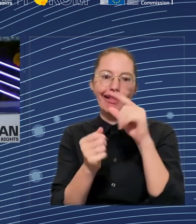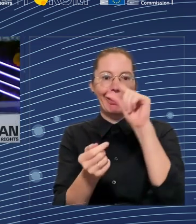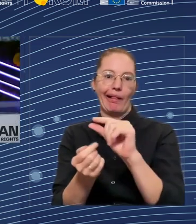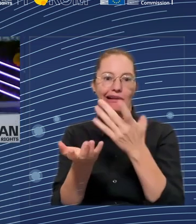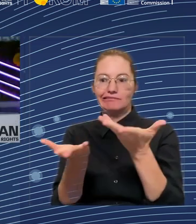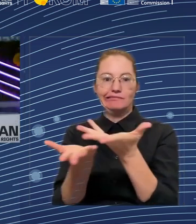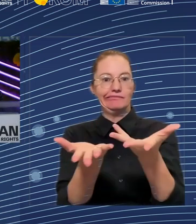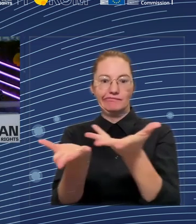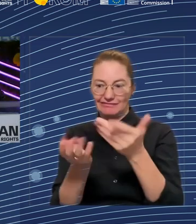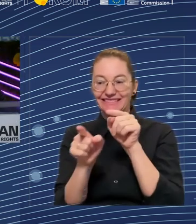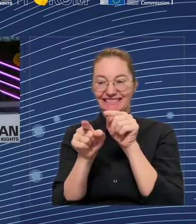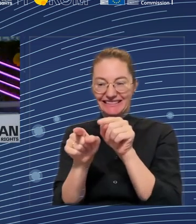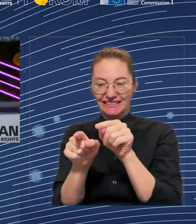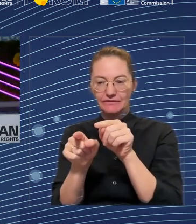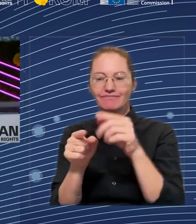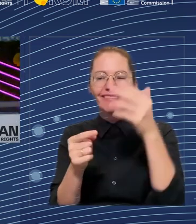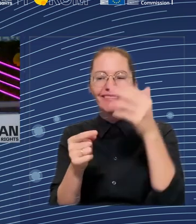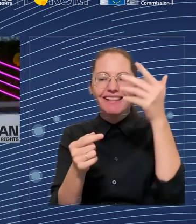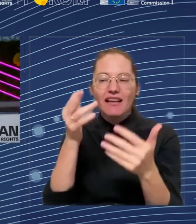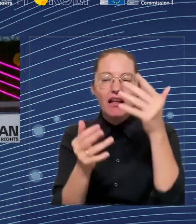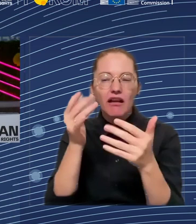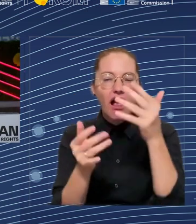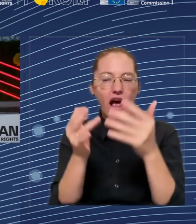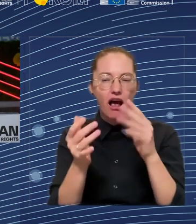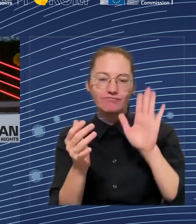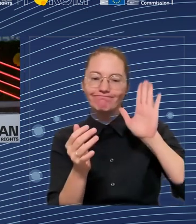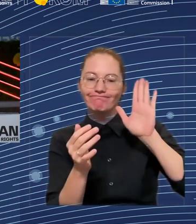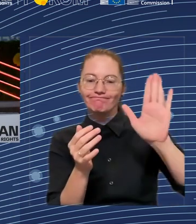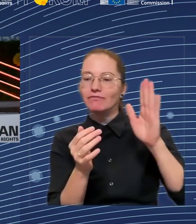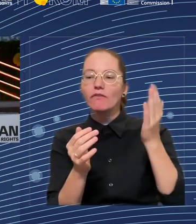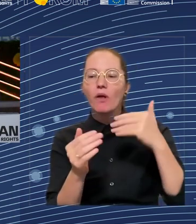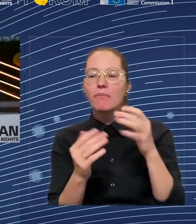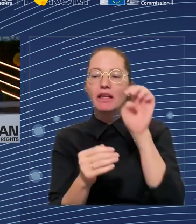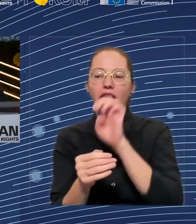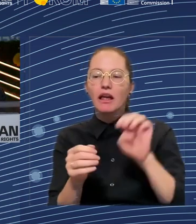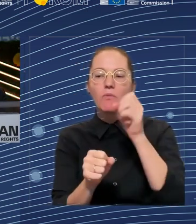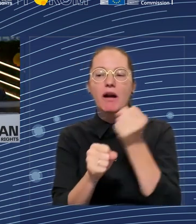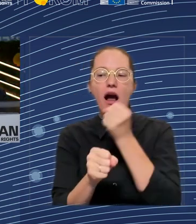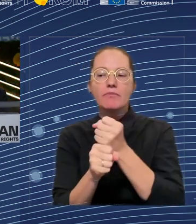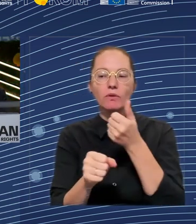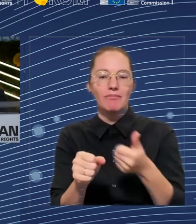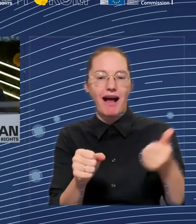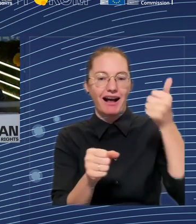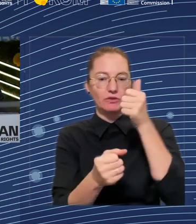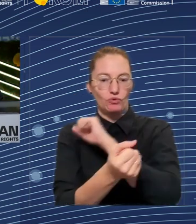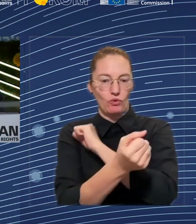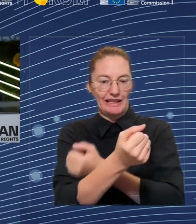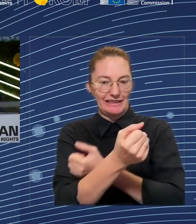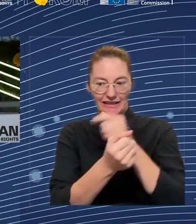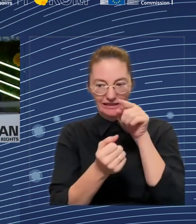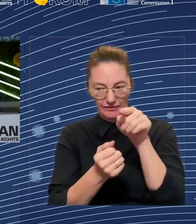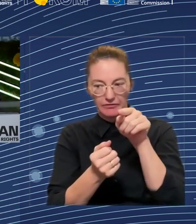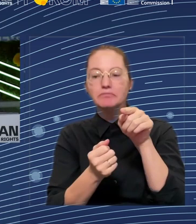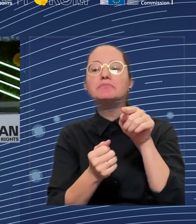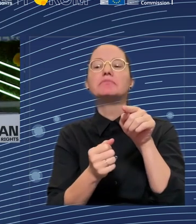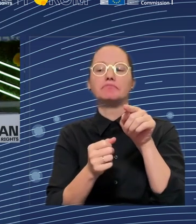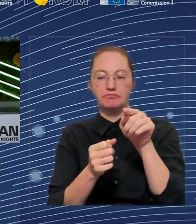see some persistent labor shortage. So this is, in some cases, you might find a bit of a cyclical phenomenon, but this is something